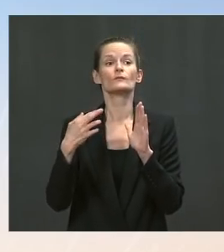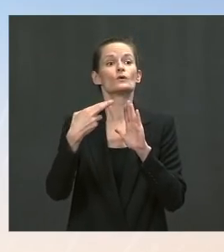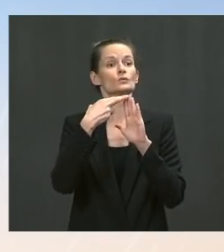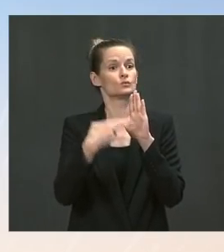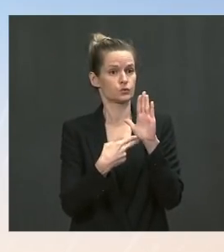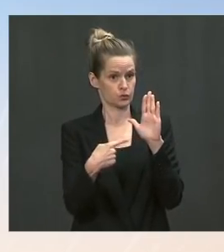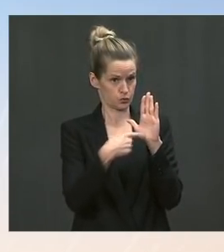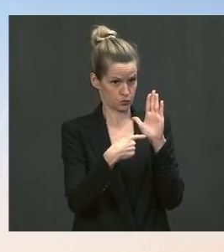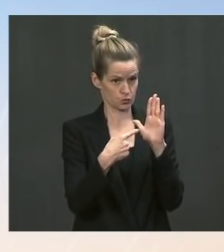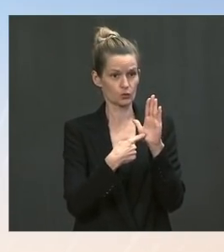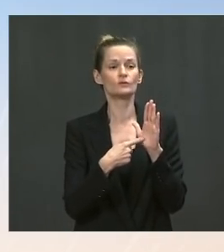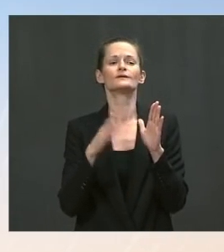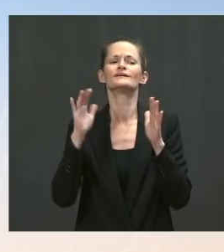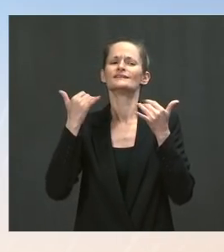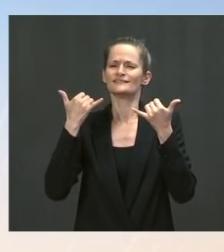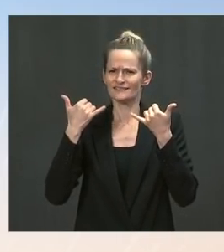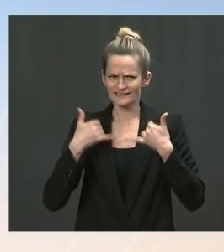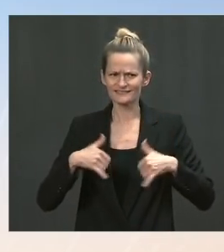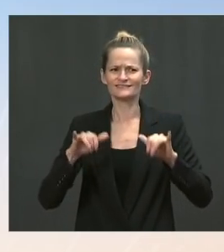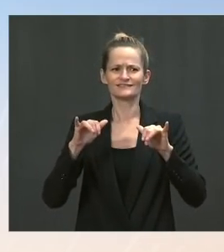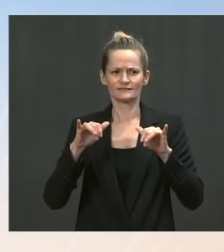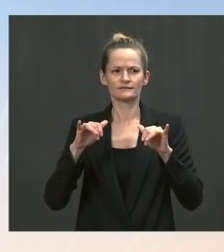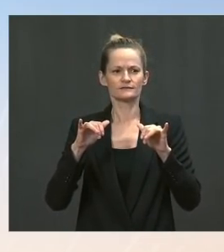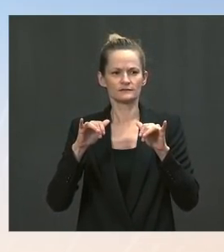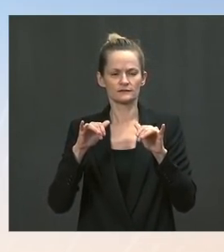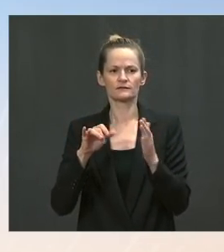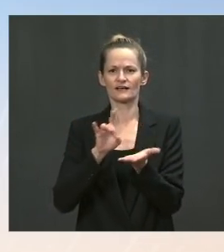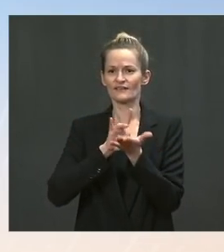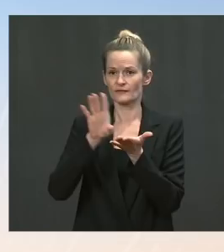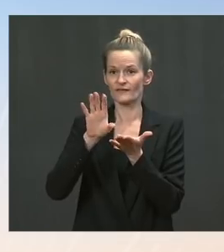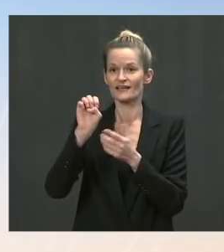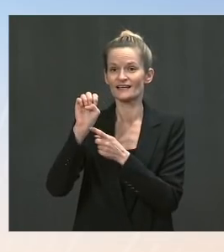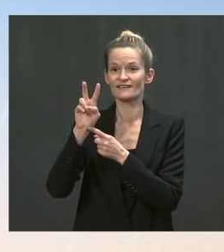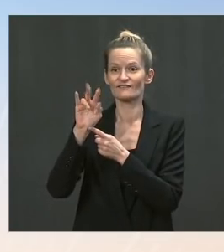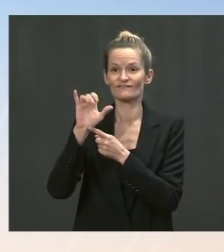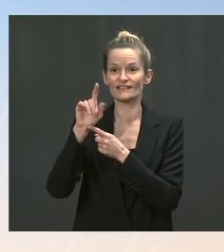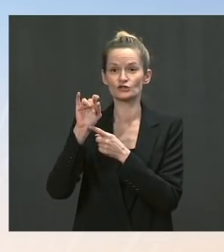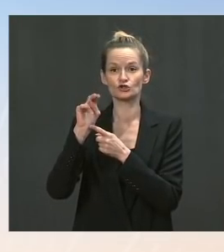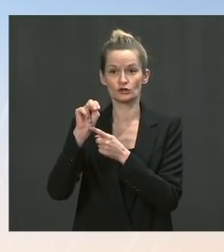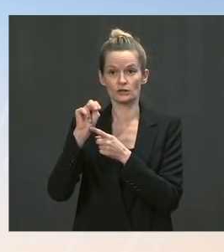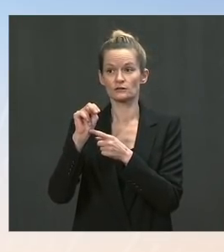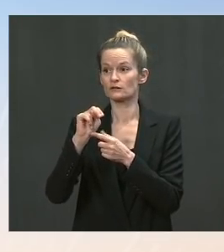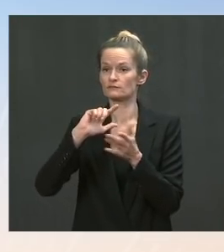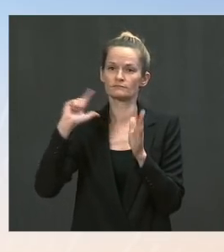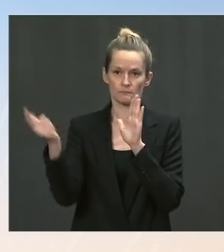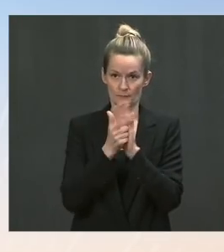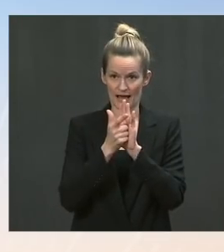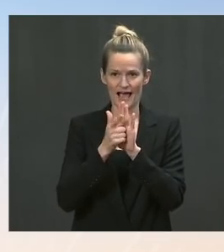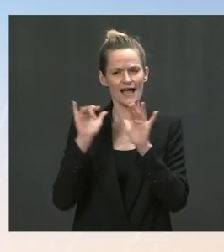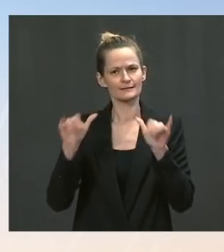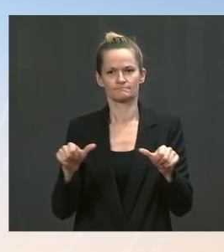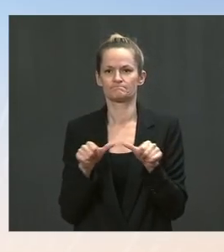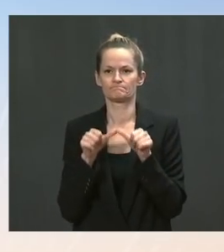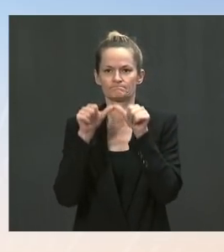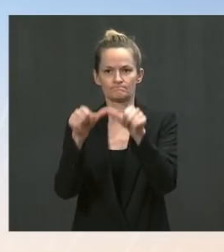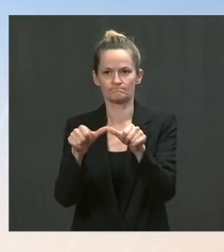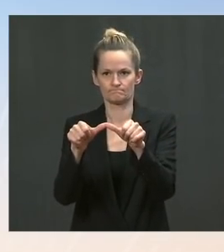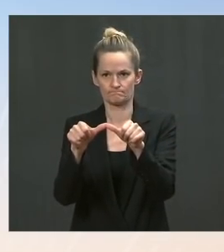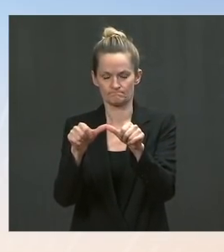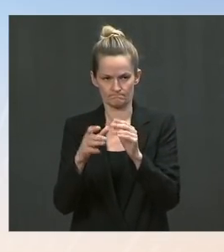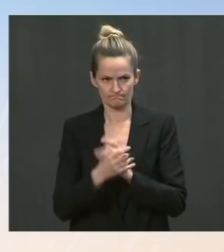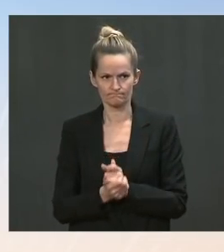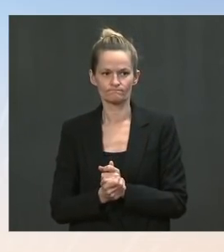with high or substantial case rates to protect renters and to help stop the spread of this new and more transmissible COVID variant. The administration